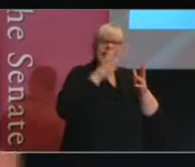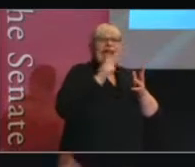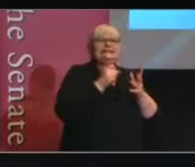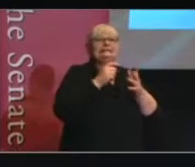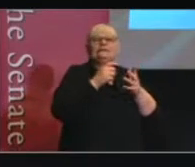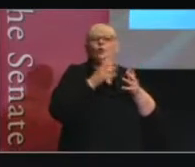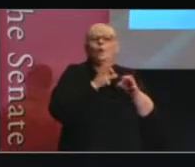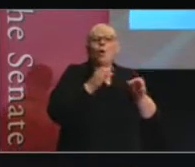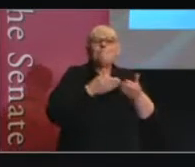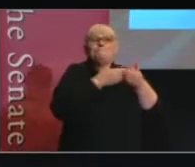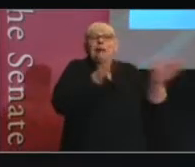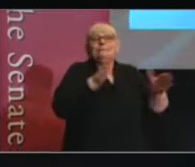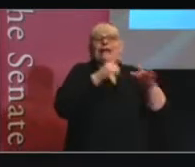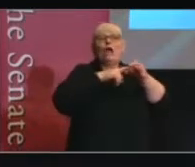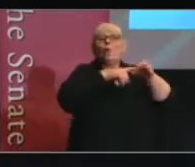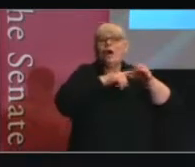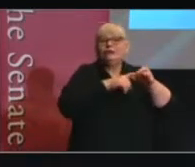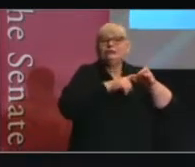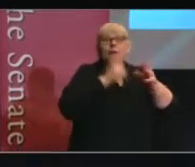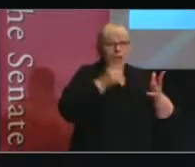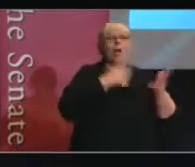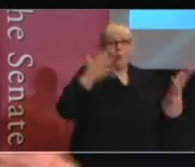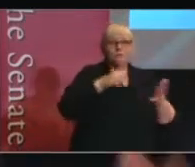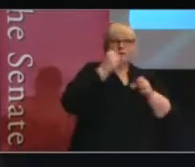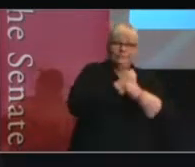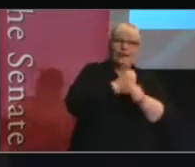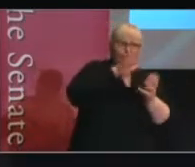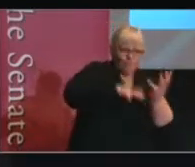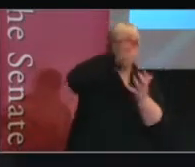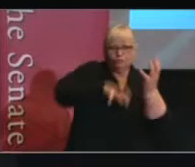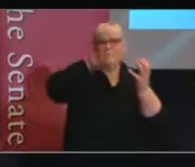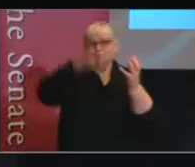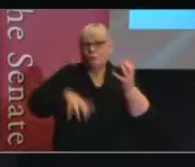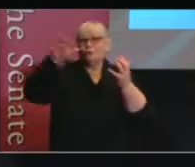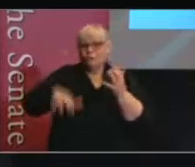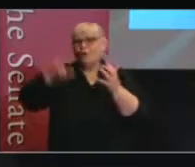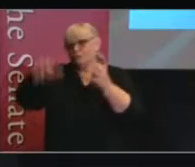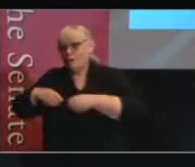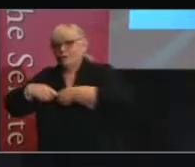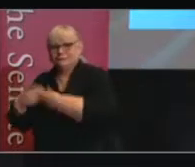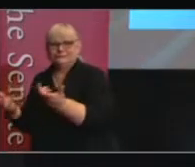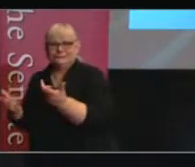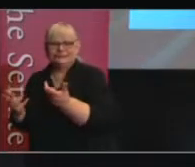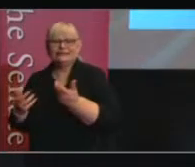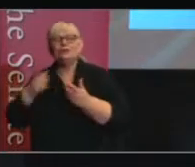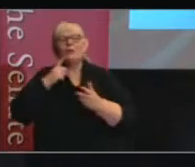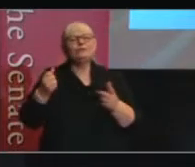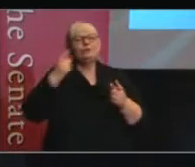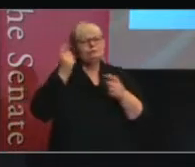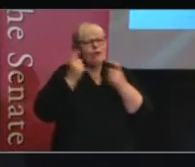but is having a big output in terms of reports. These are some of the things we have to take into account when evaluating them.